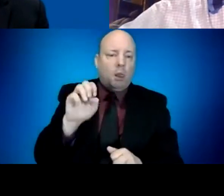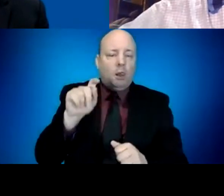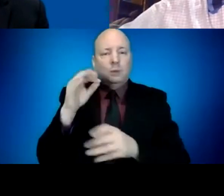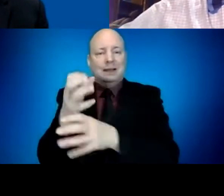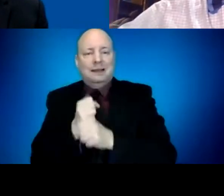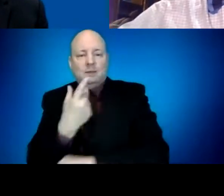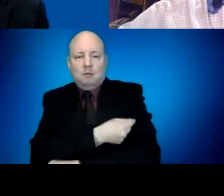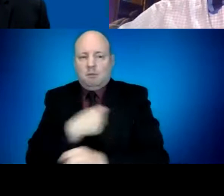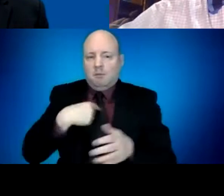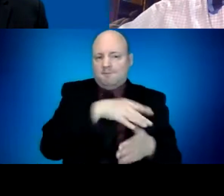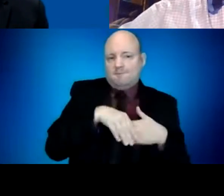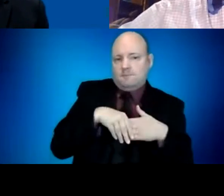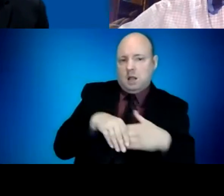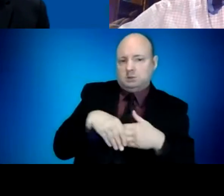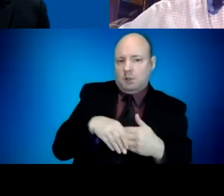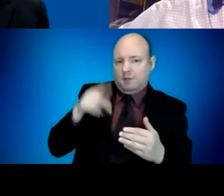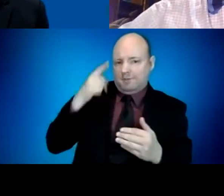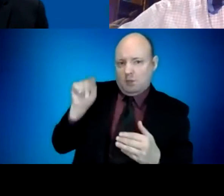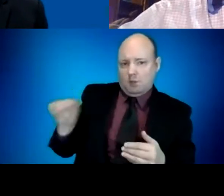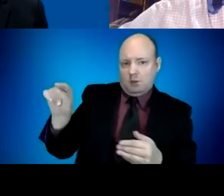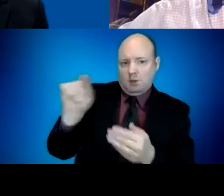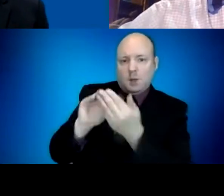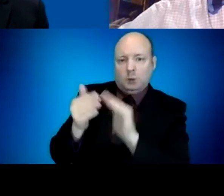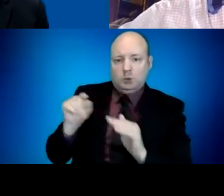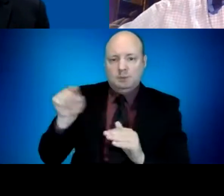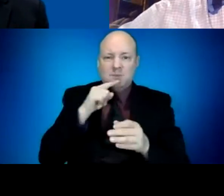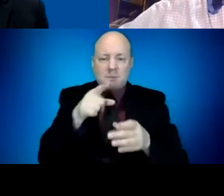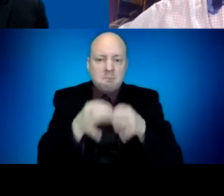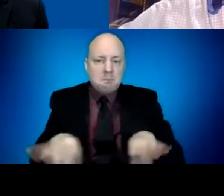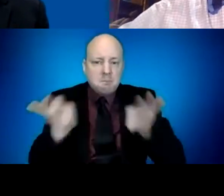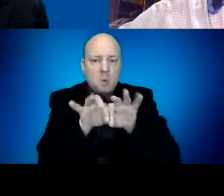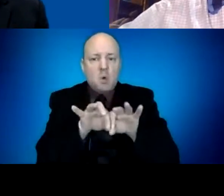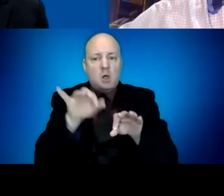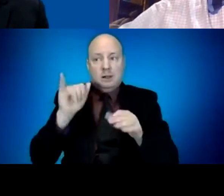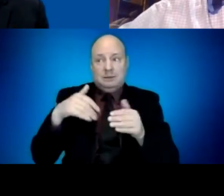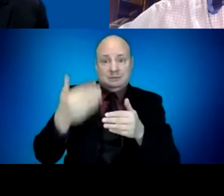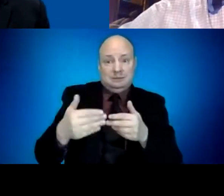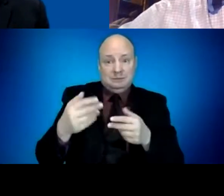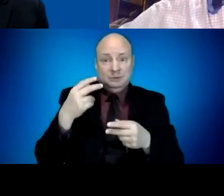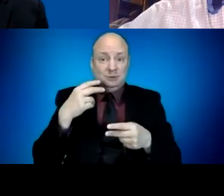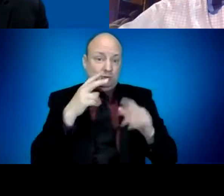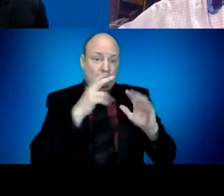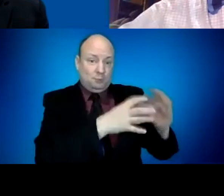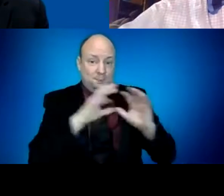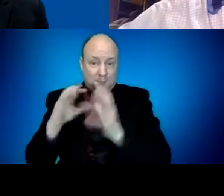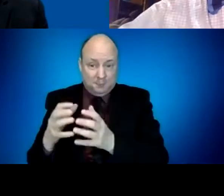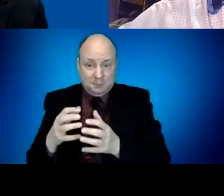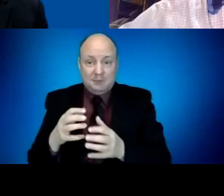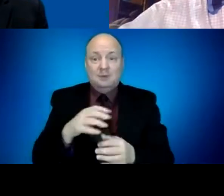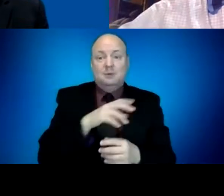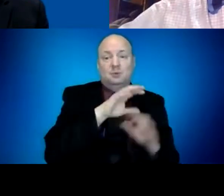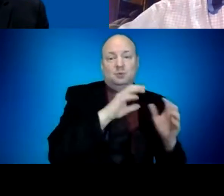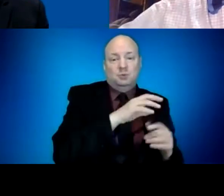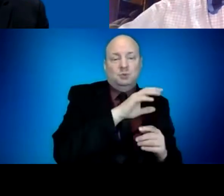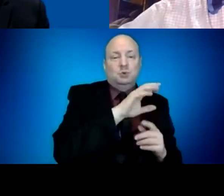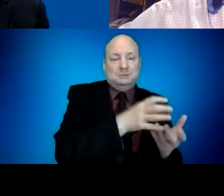month of vaccination focused on group six and group seven. Group six includes migrant seasonal farm workers, other agricultural workers.